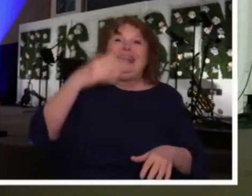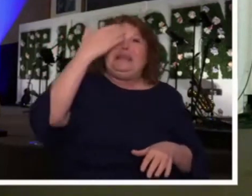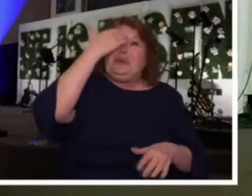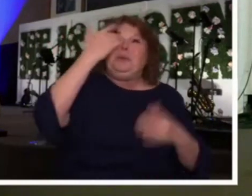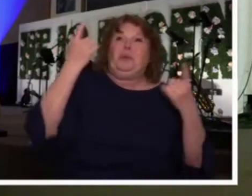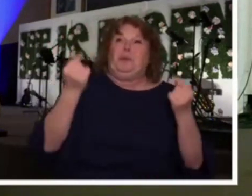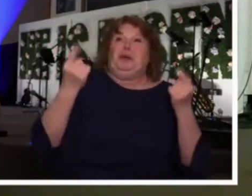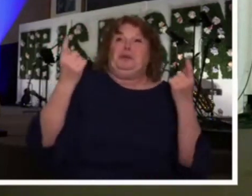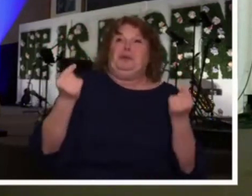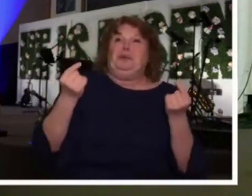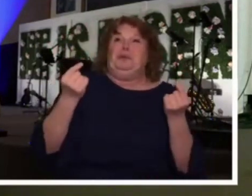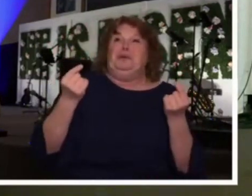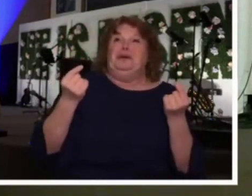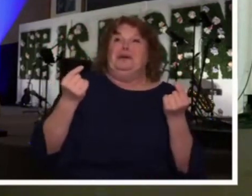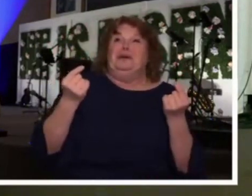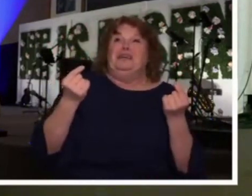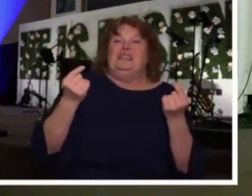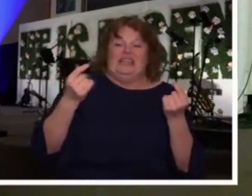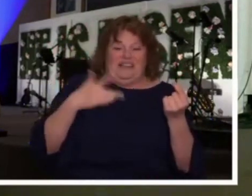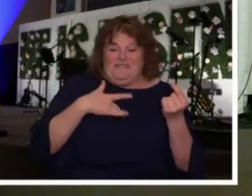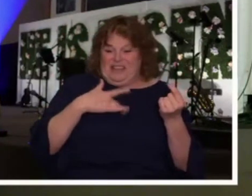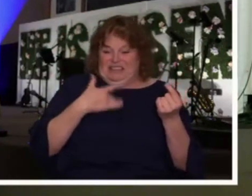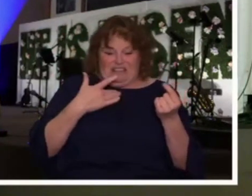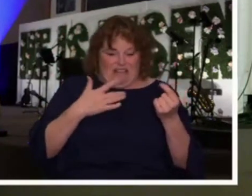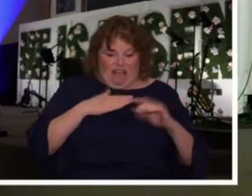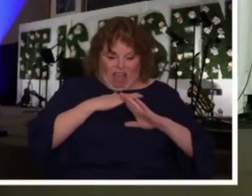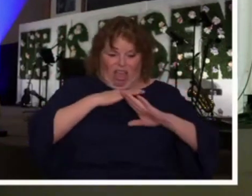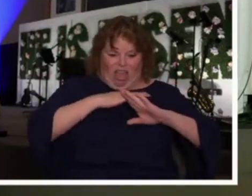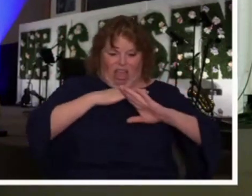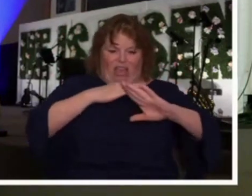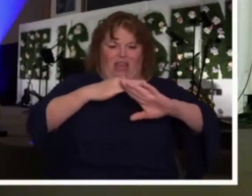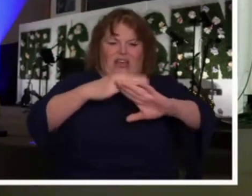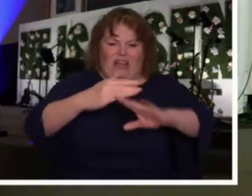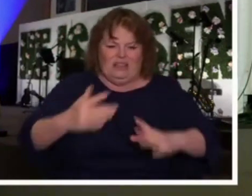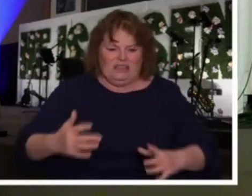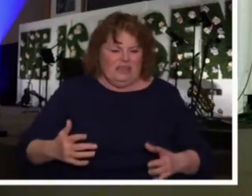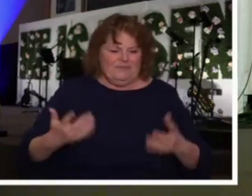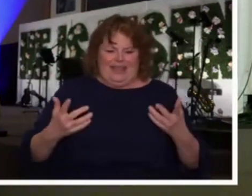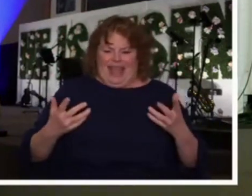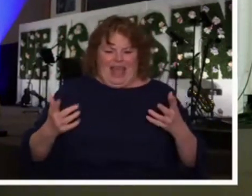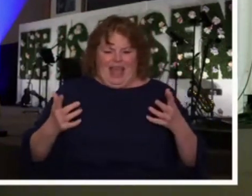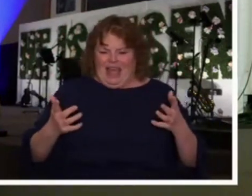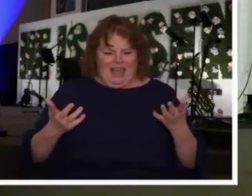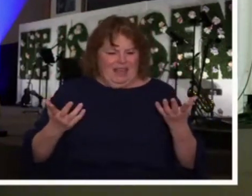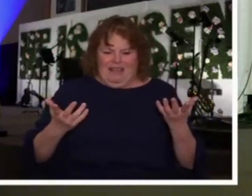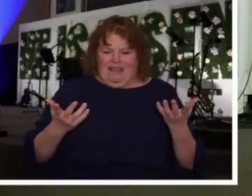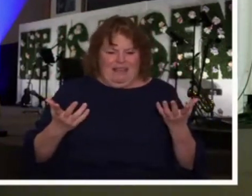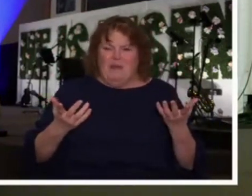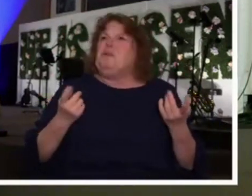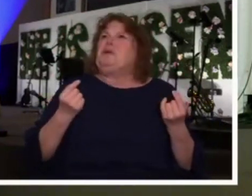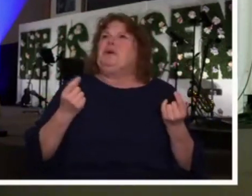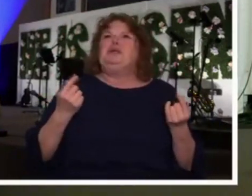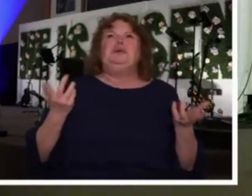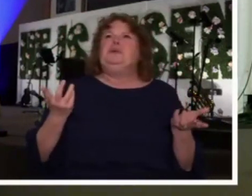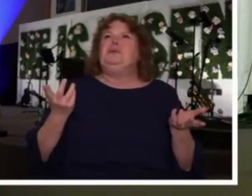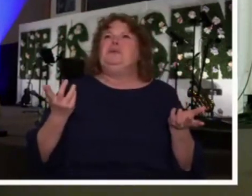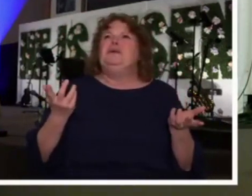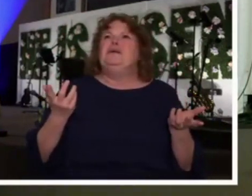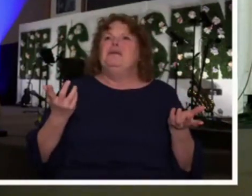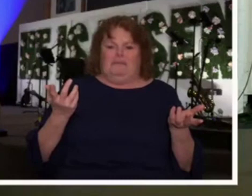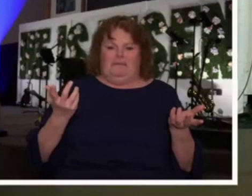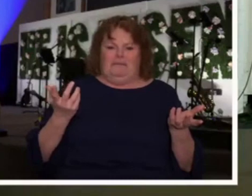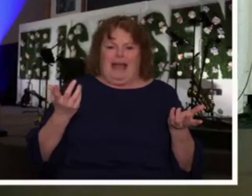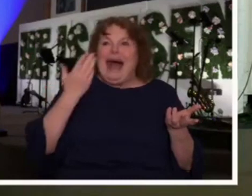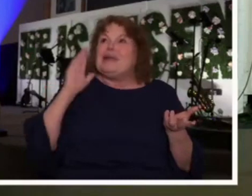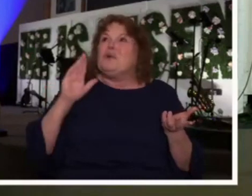it looked like there was nothing but dead ends in front of you? And your path was going to go right through it. And you're going, Lord, I don't know what to do. I